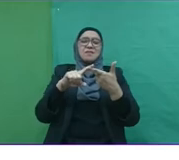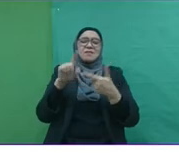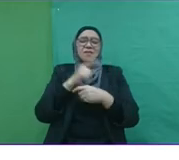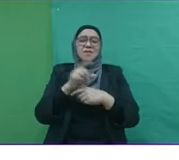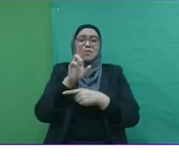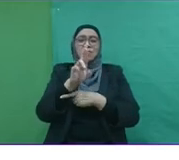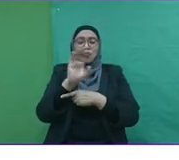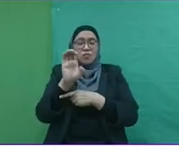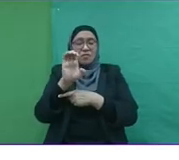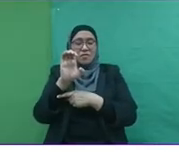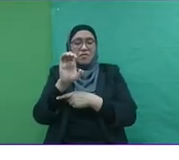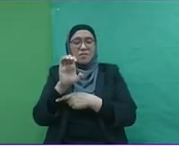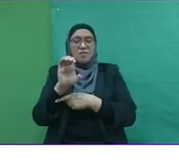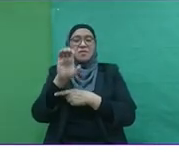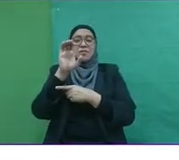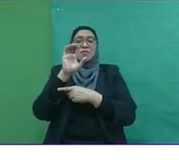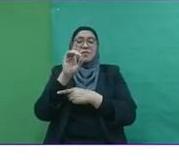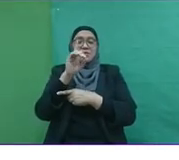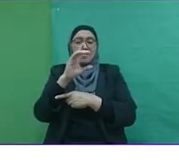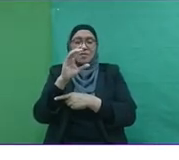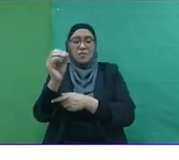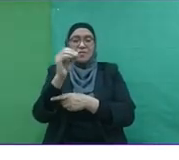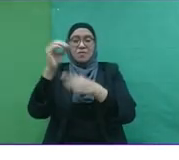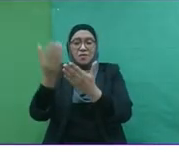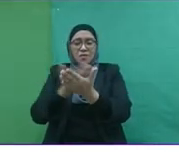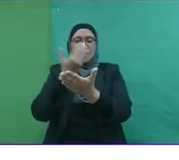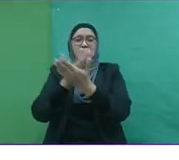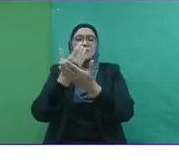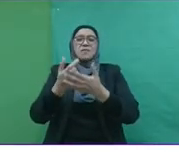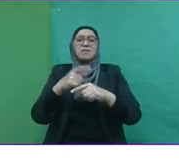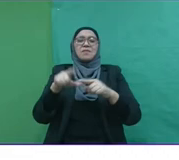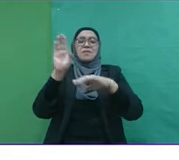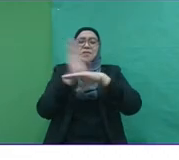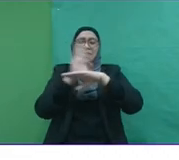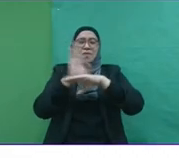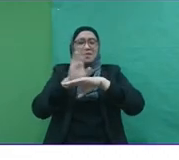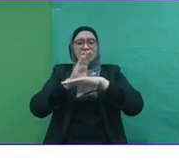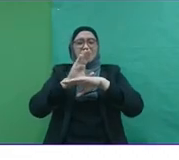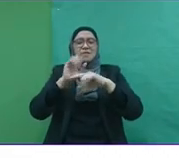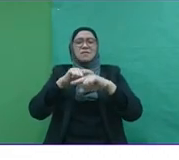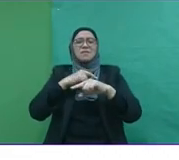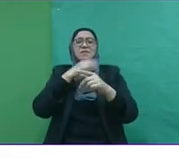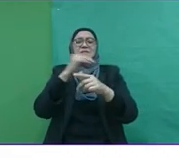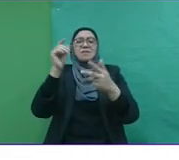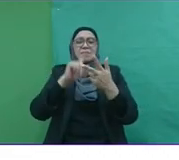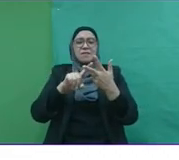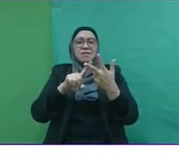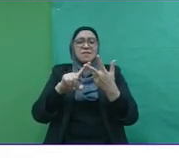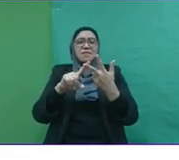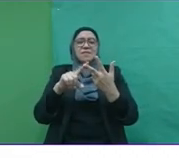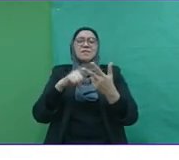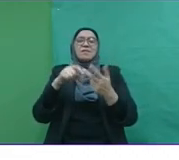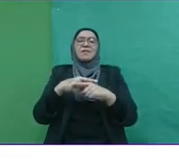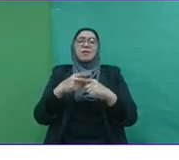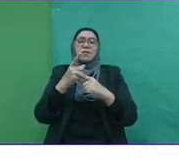be able to reset their company directions. They need to be able to renew their business portfolios and